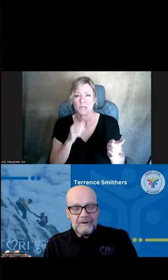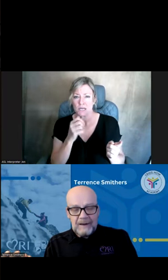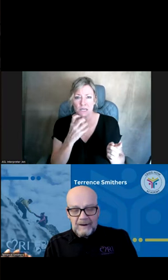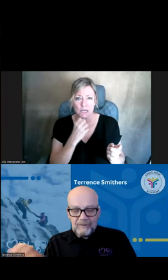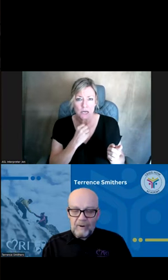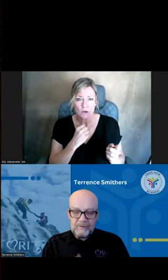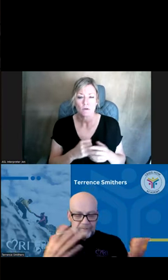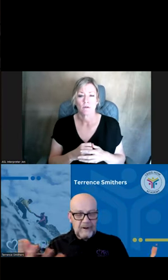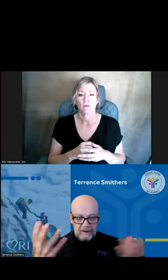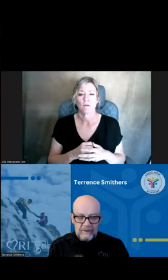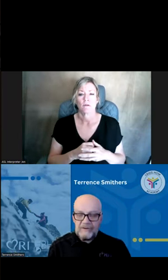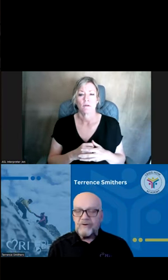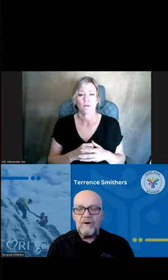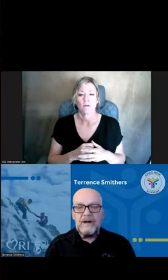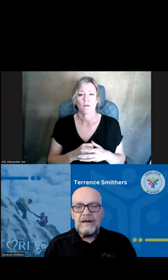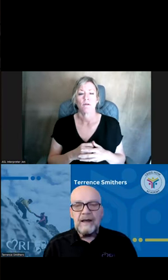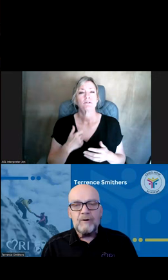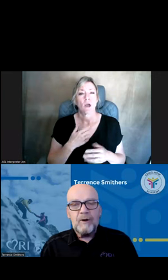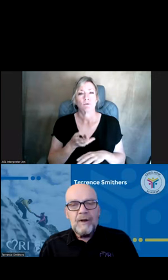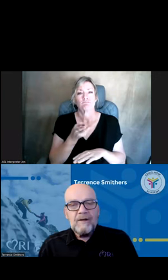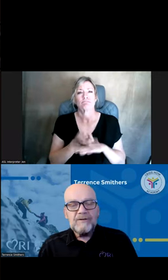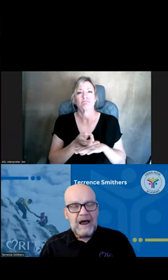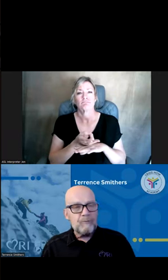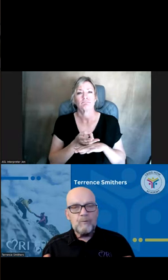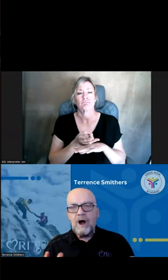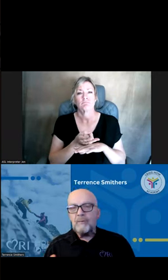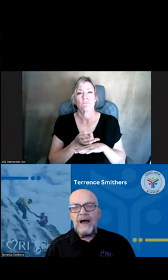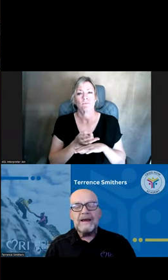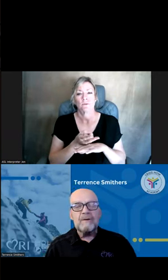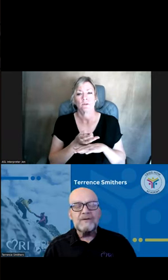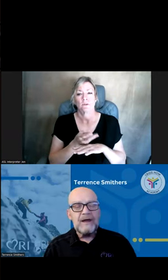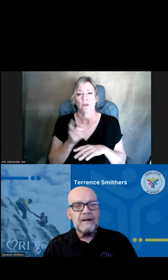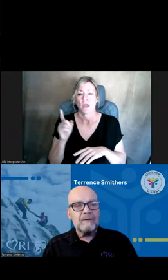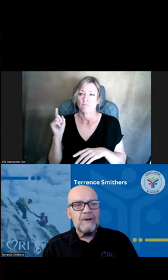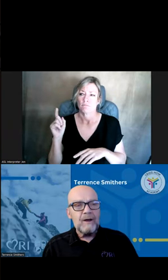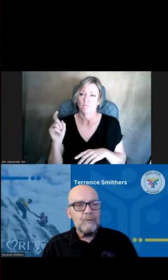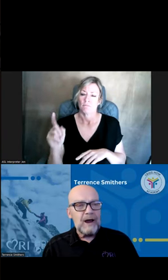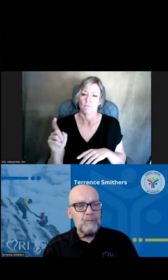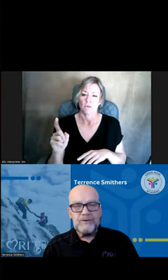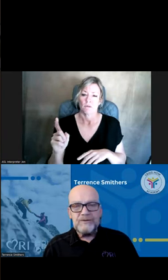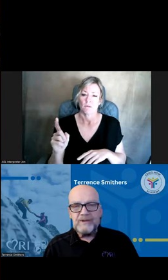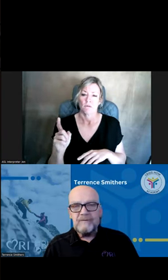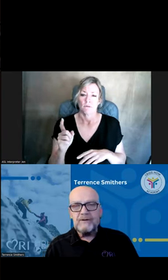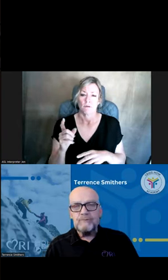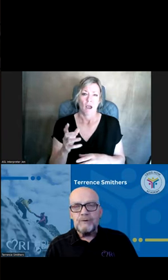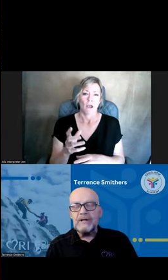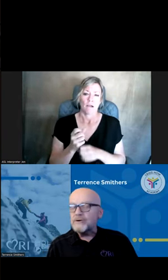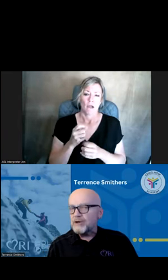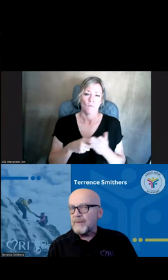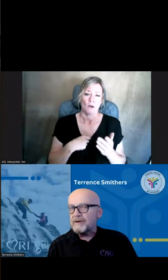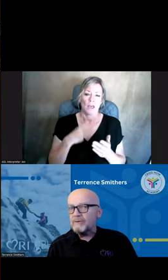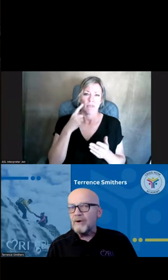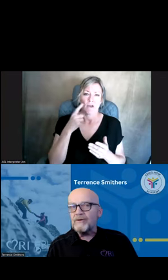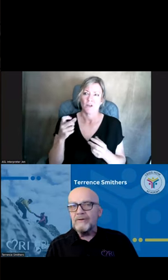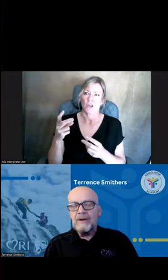And so I was on this gurney, and staff would walk by, and I was getting what I perceived as really